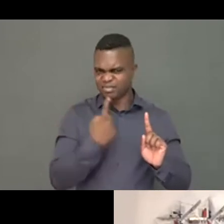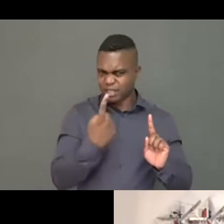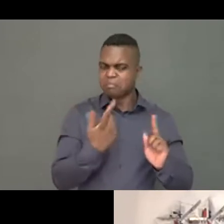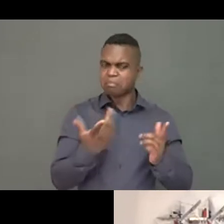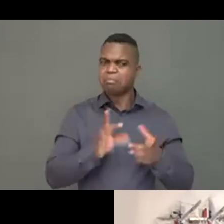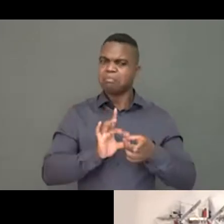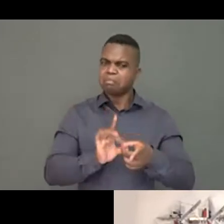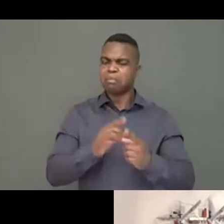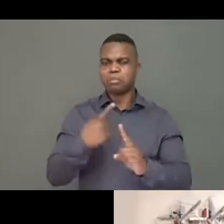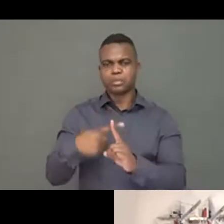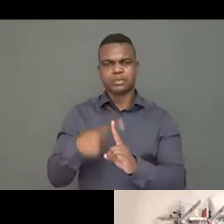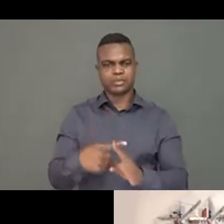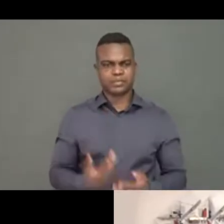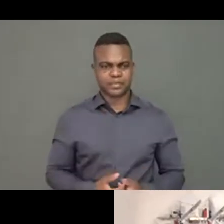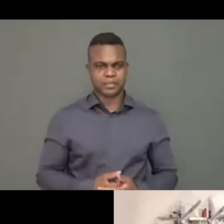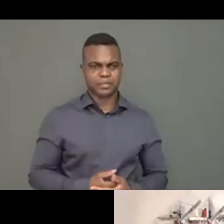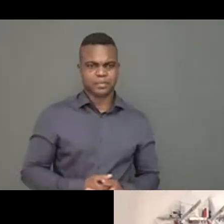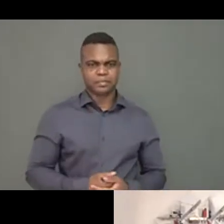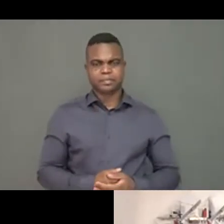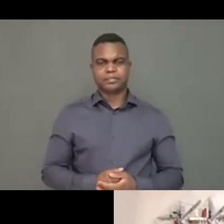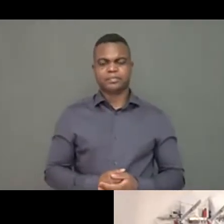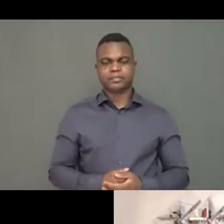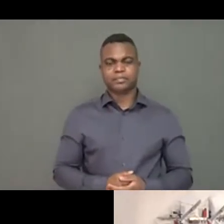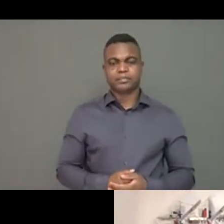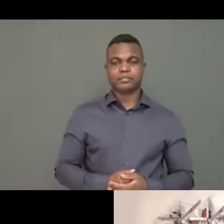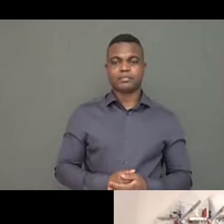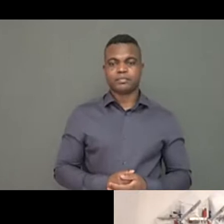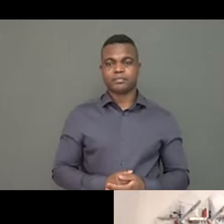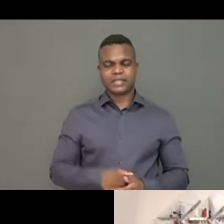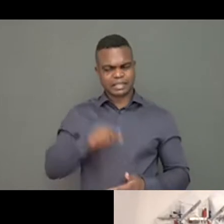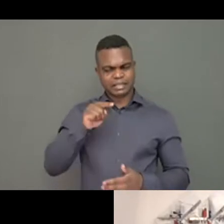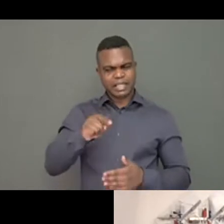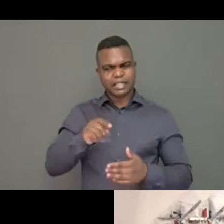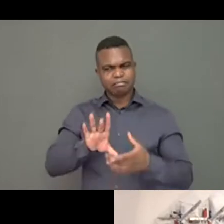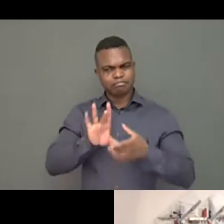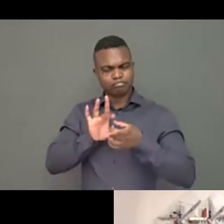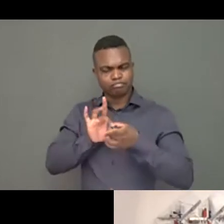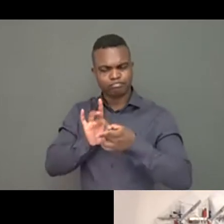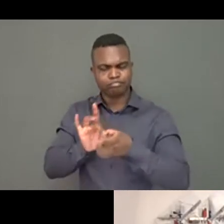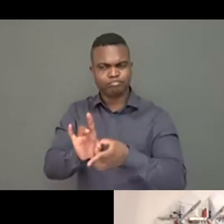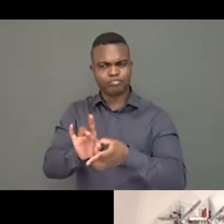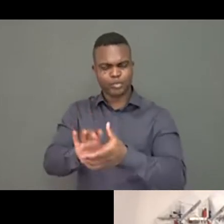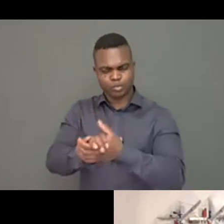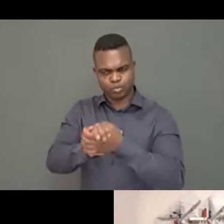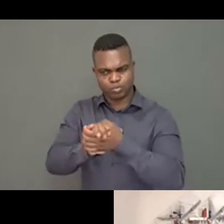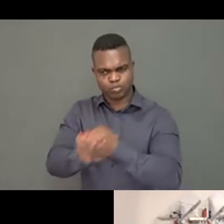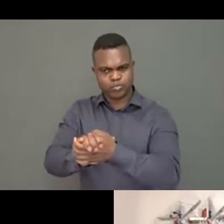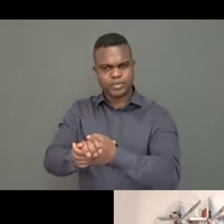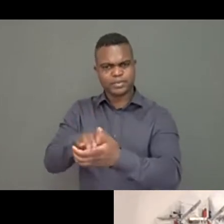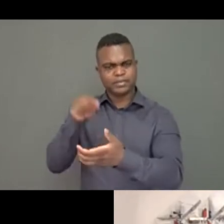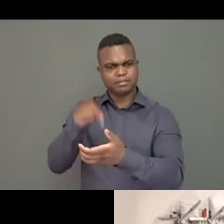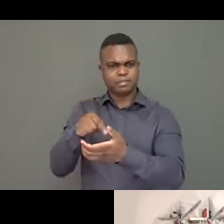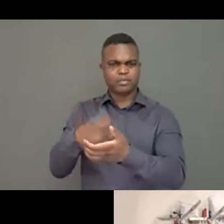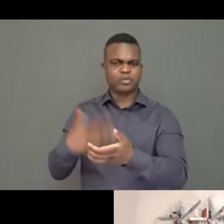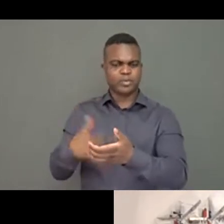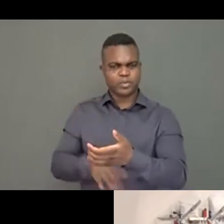Yes. So is the scale of the investment that a small NGO would need to make for this? As I said